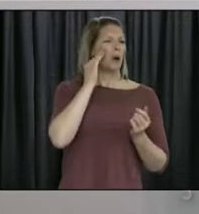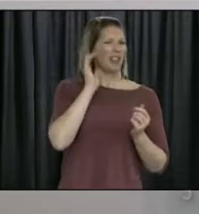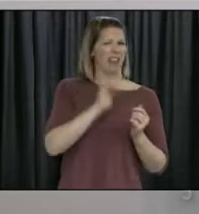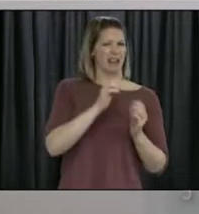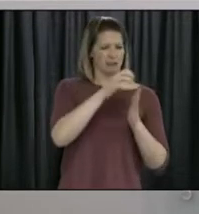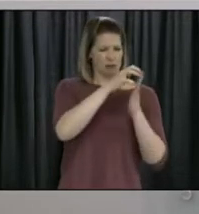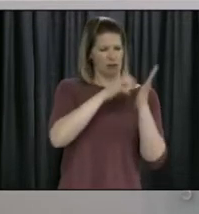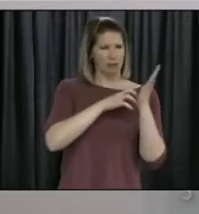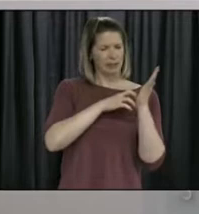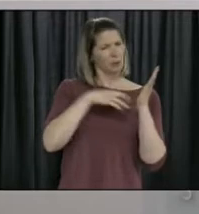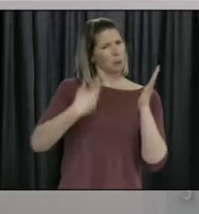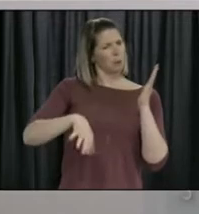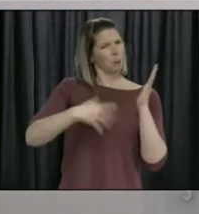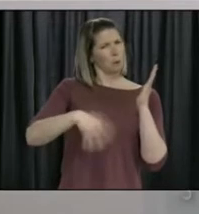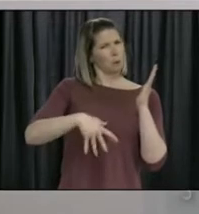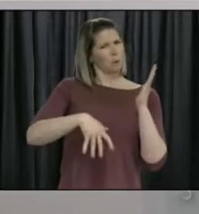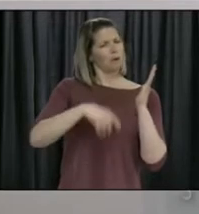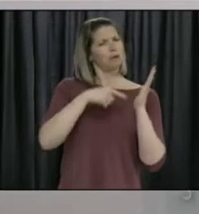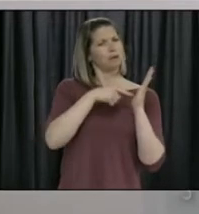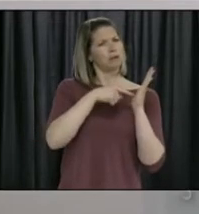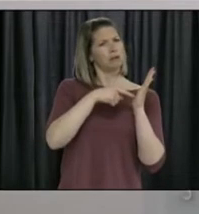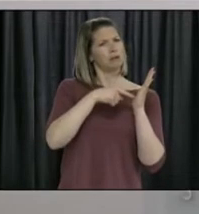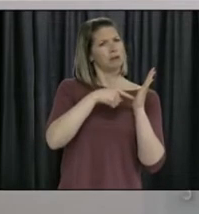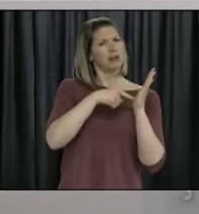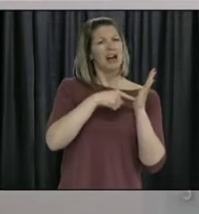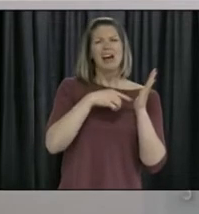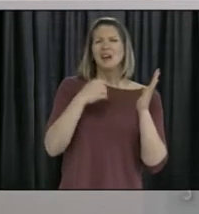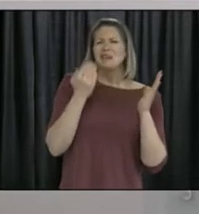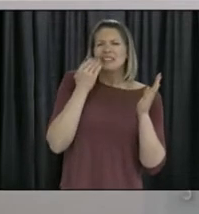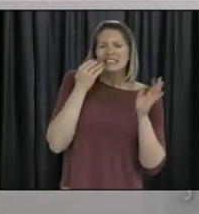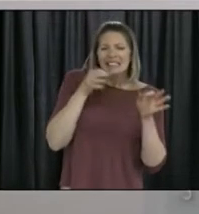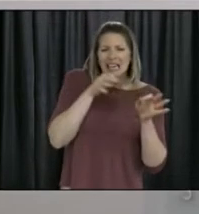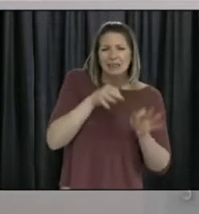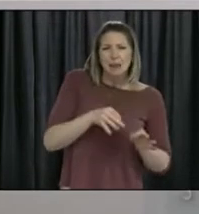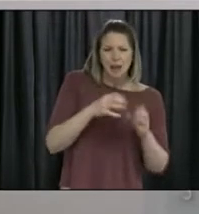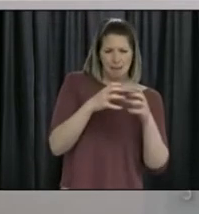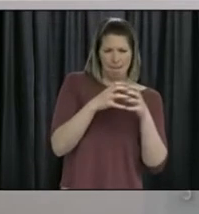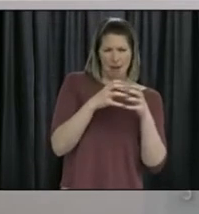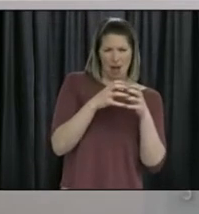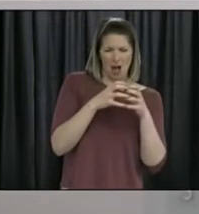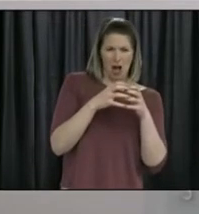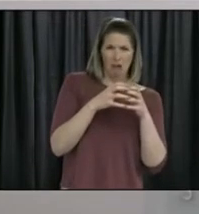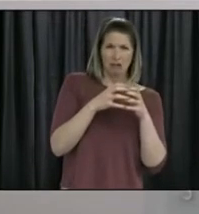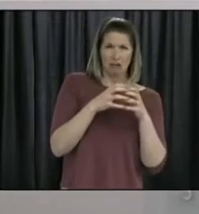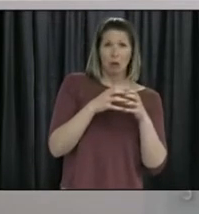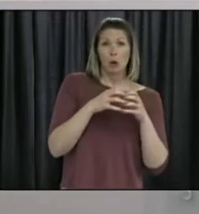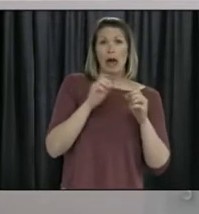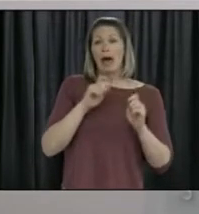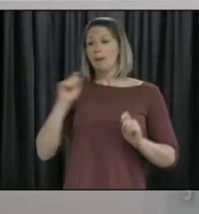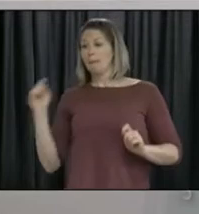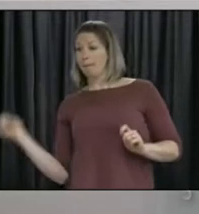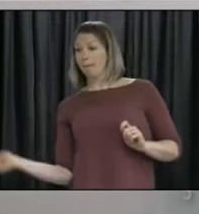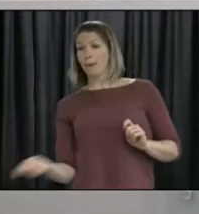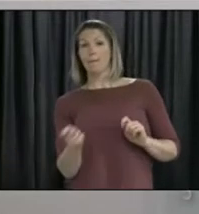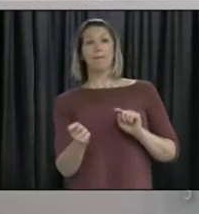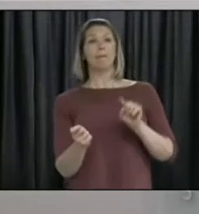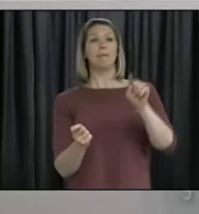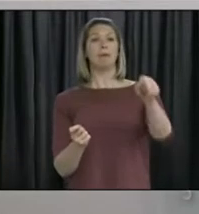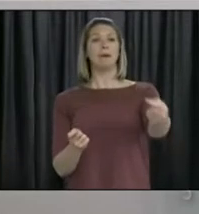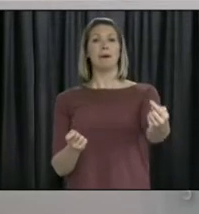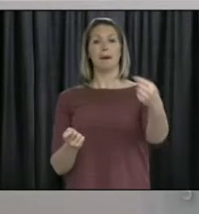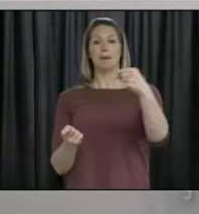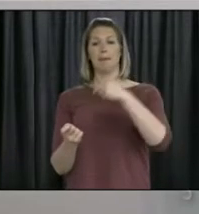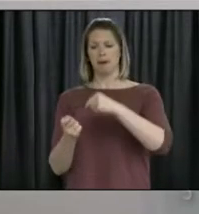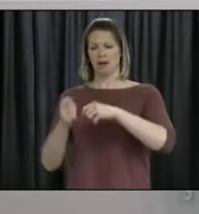players not handling the same ball. Is there any flexibility over the span of Level 4 for